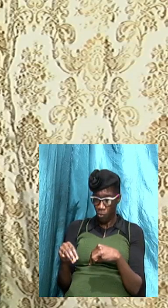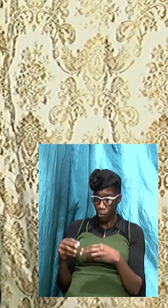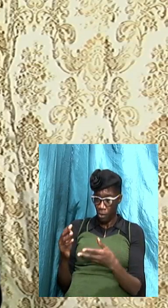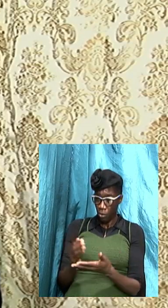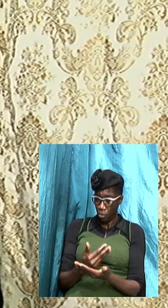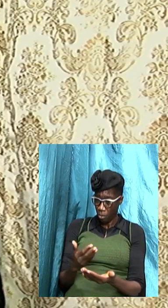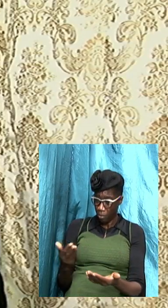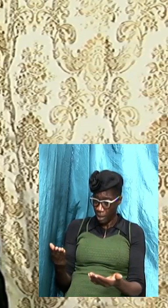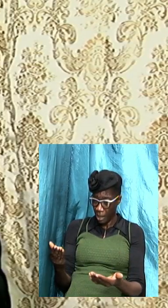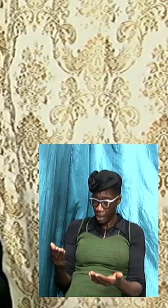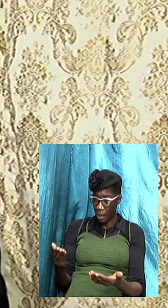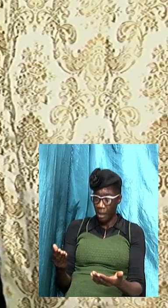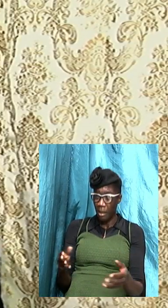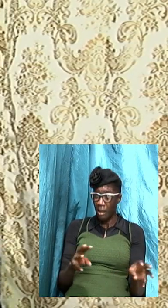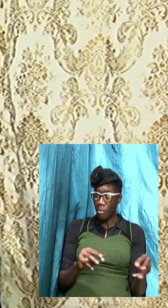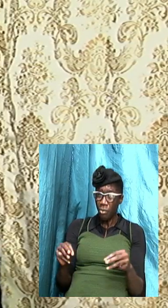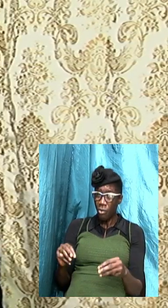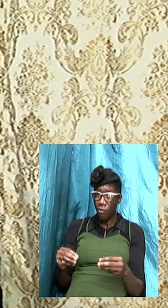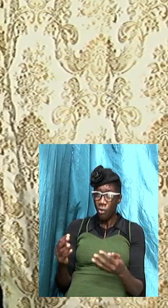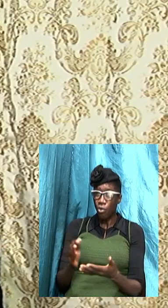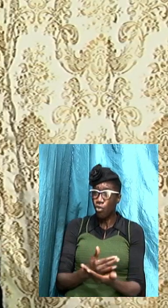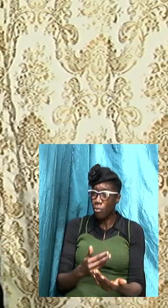else which is not another gospel